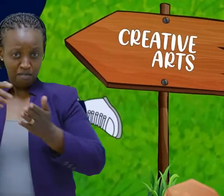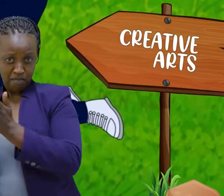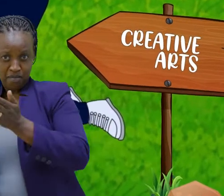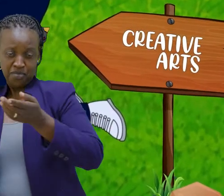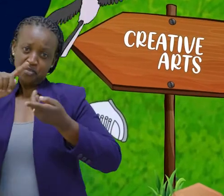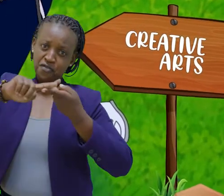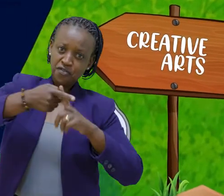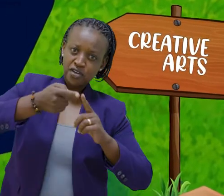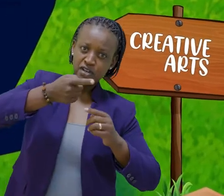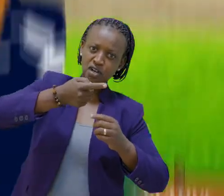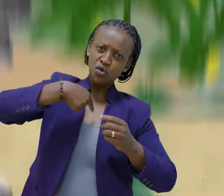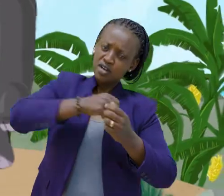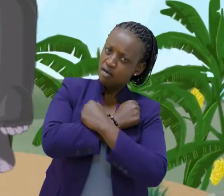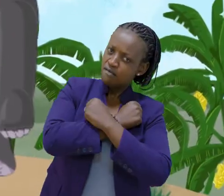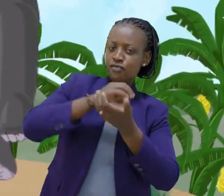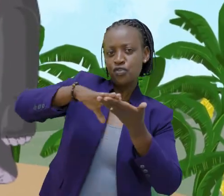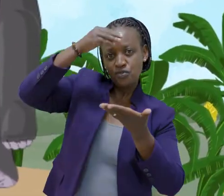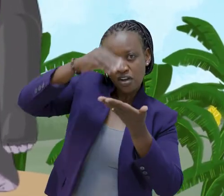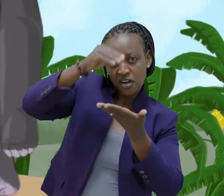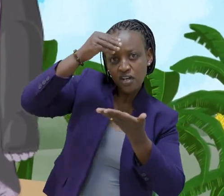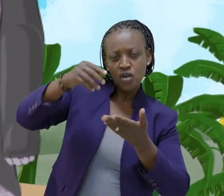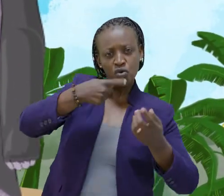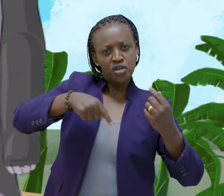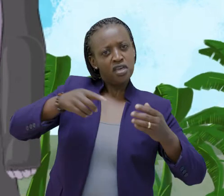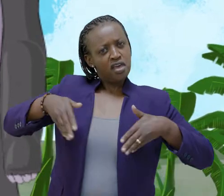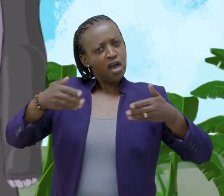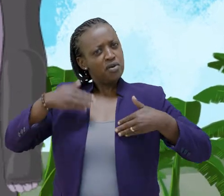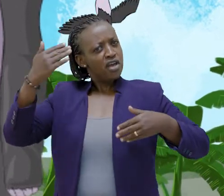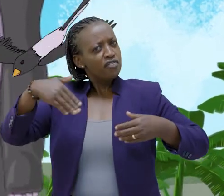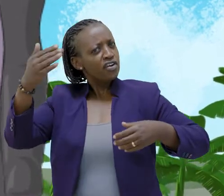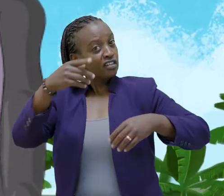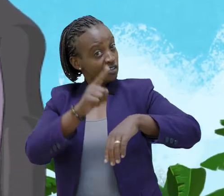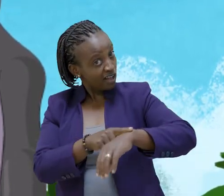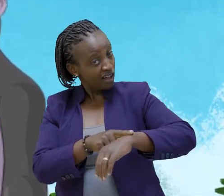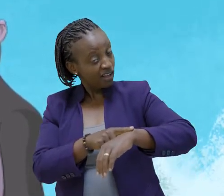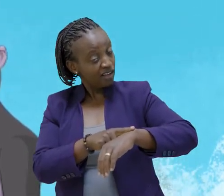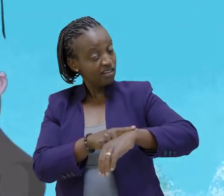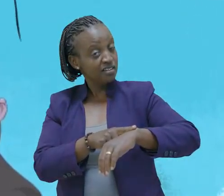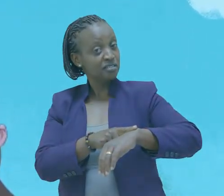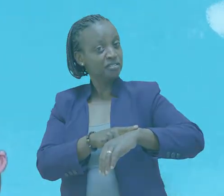am my friend, we love to learn We are happy every time